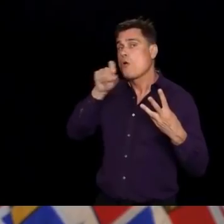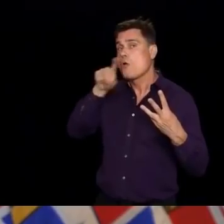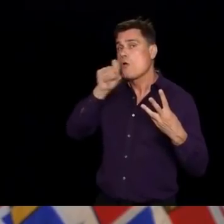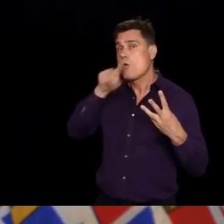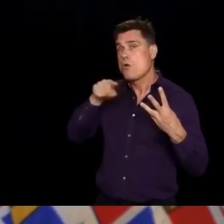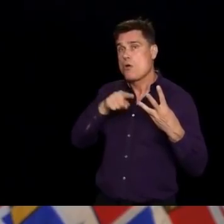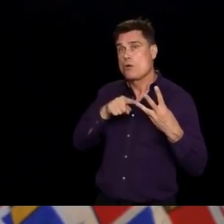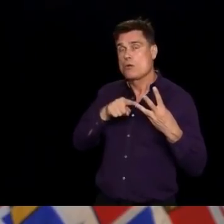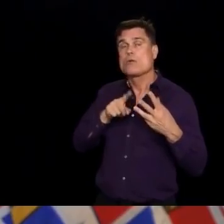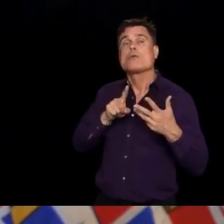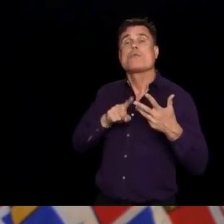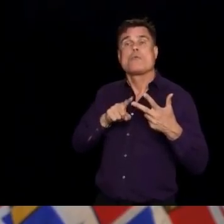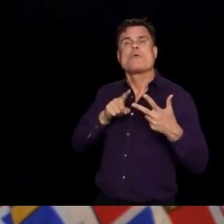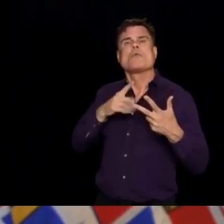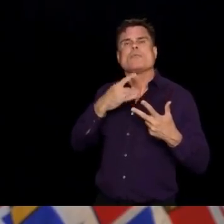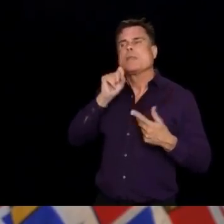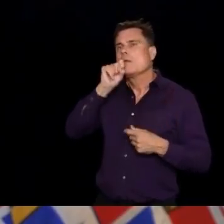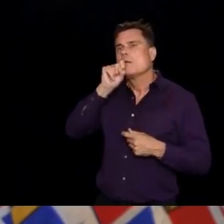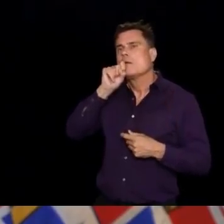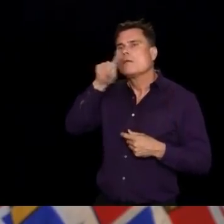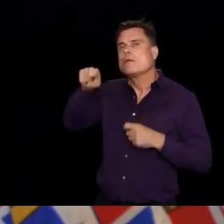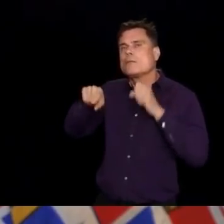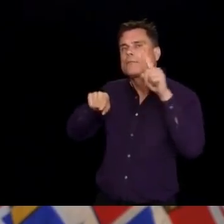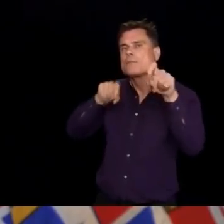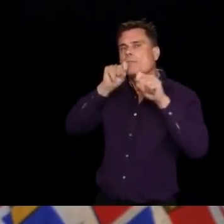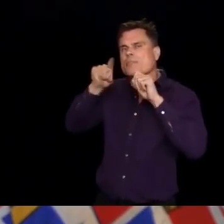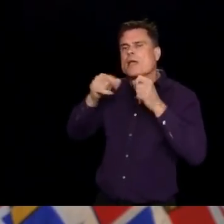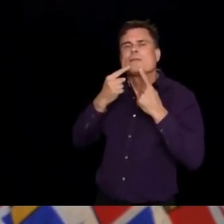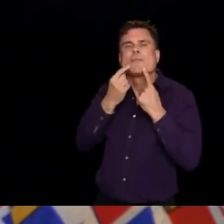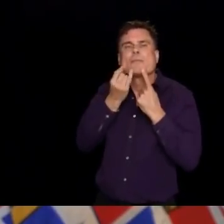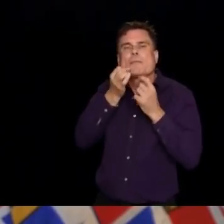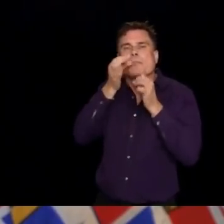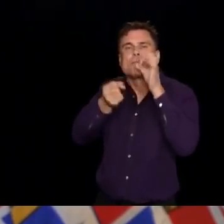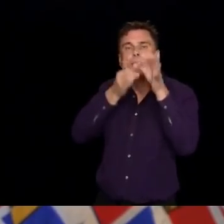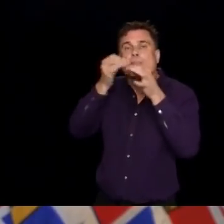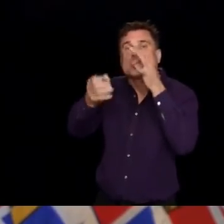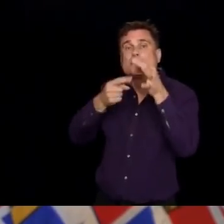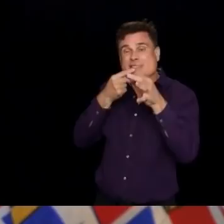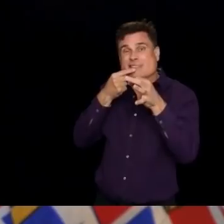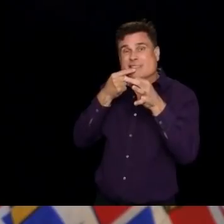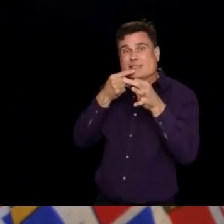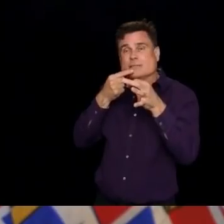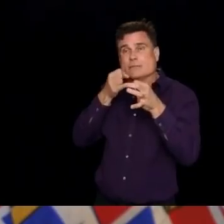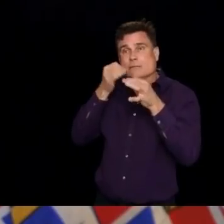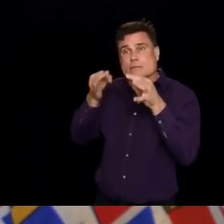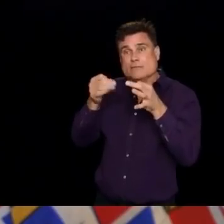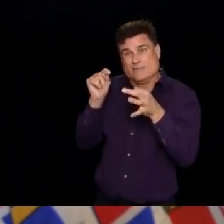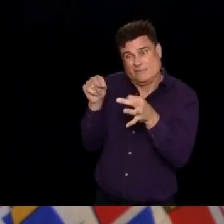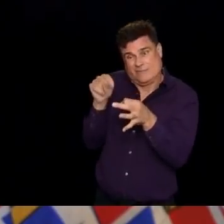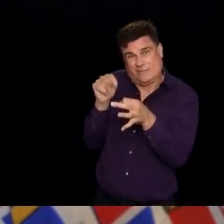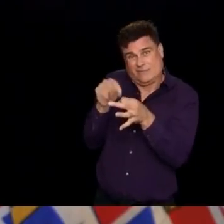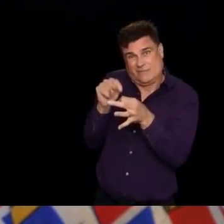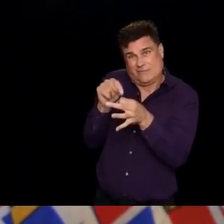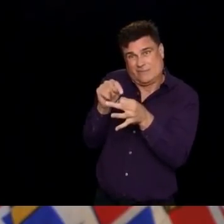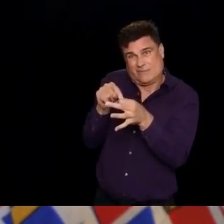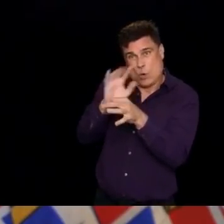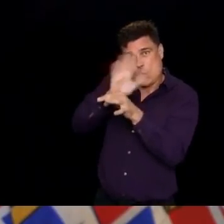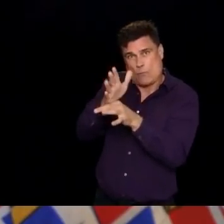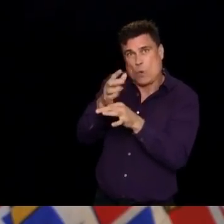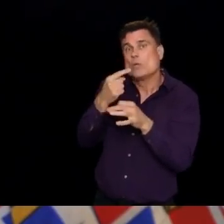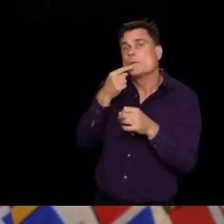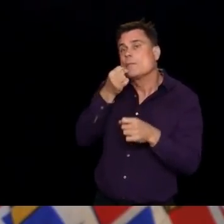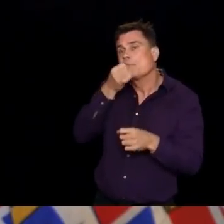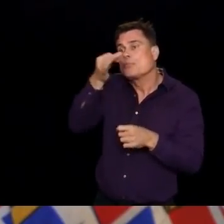talk about something in the healthcare world as being airborne transmitted, what we're talking about are